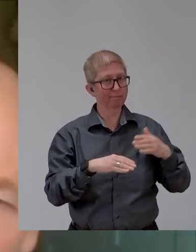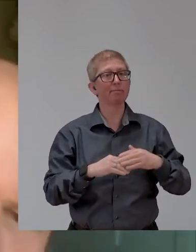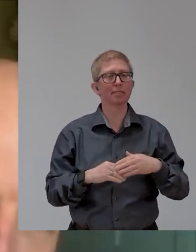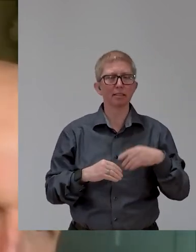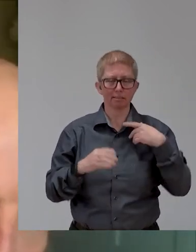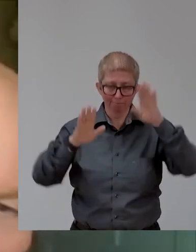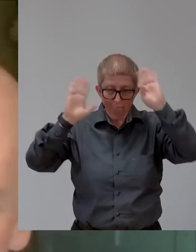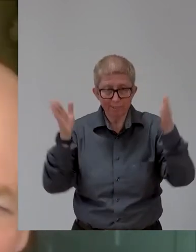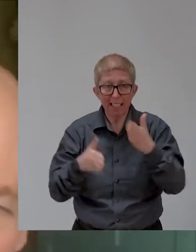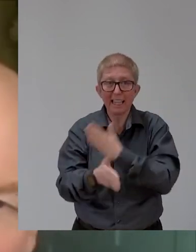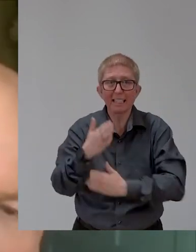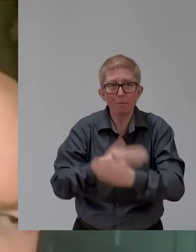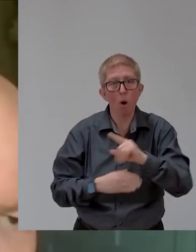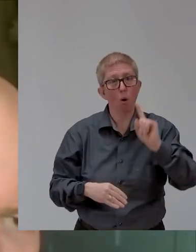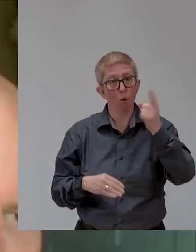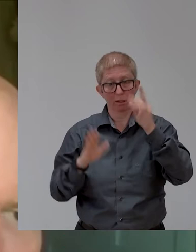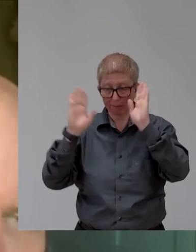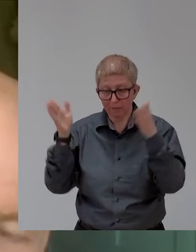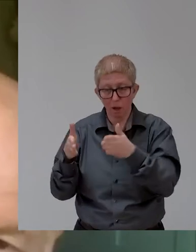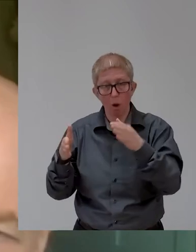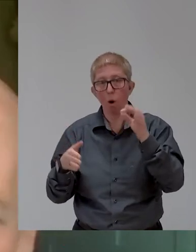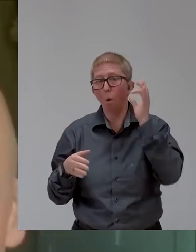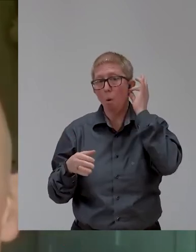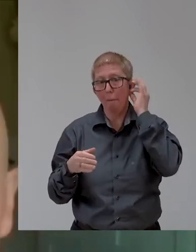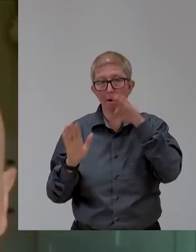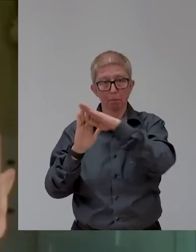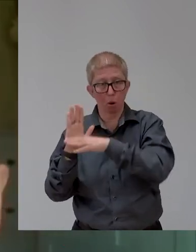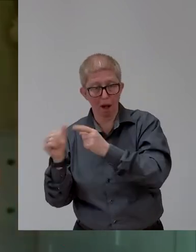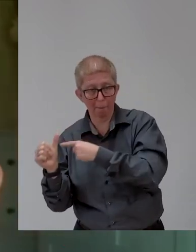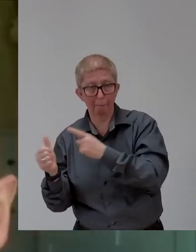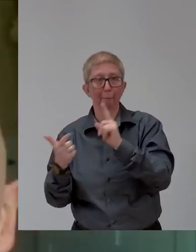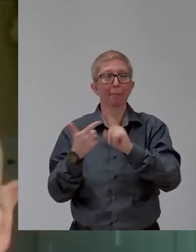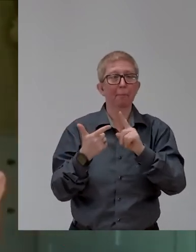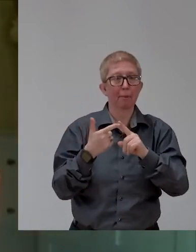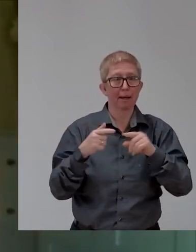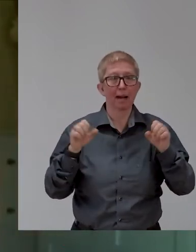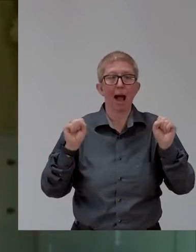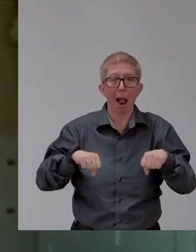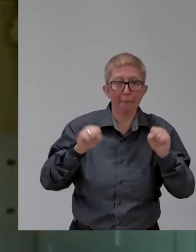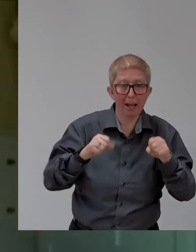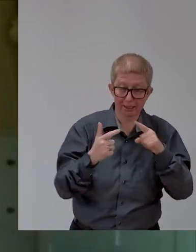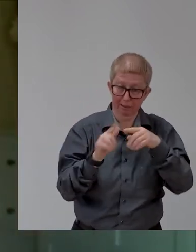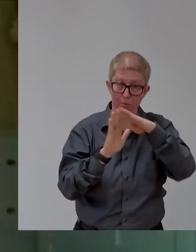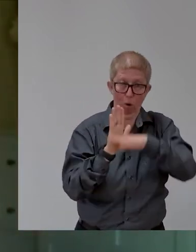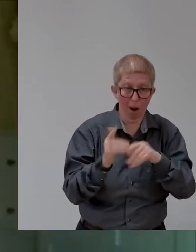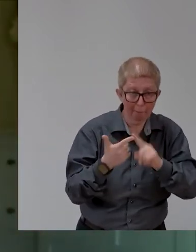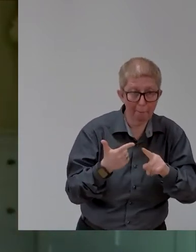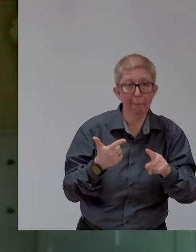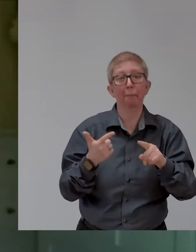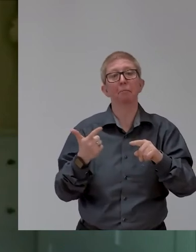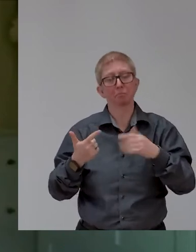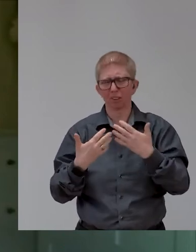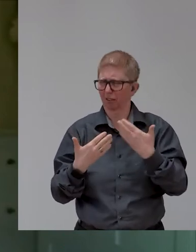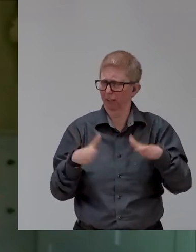then we moved up through basically, um, ability at page, your, your question earlier had already kicked off. I